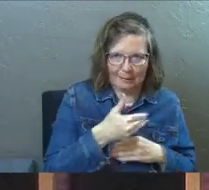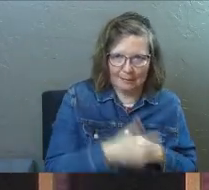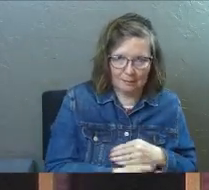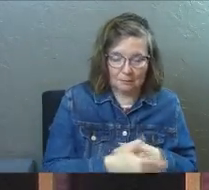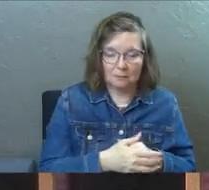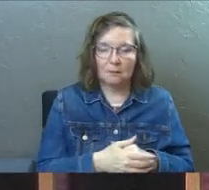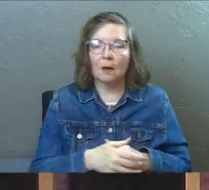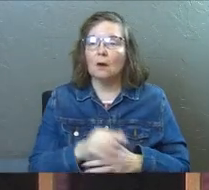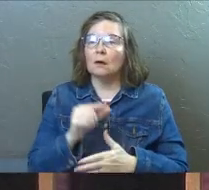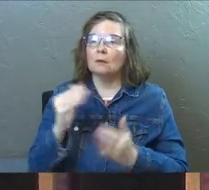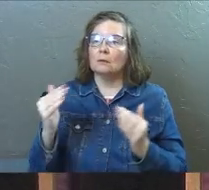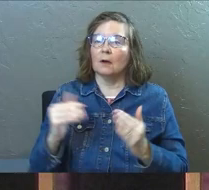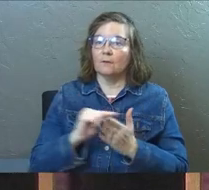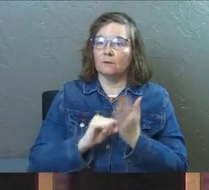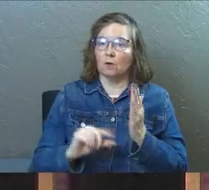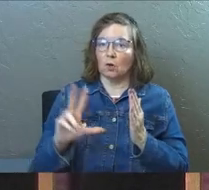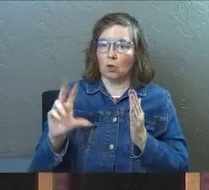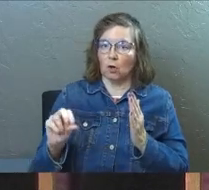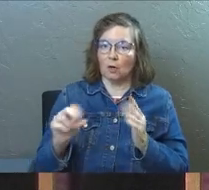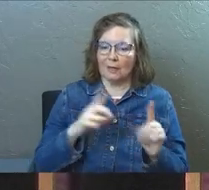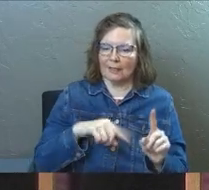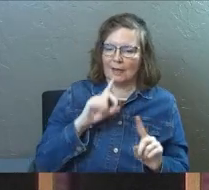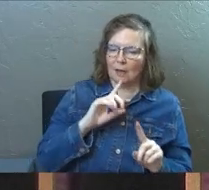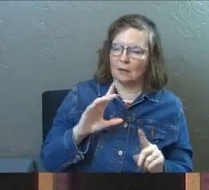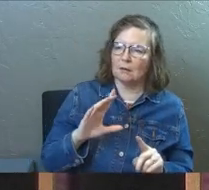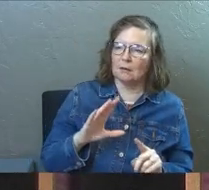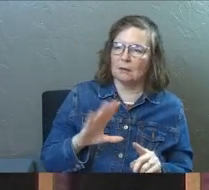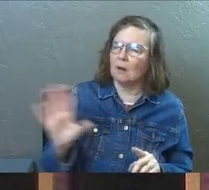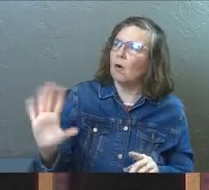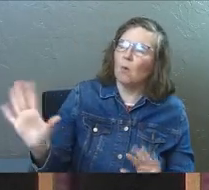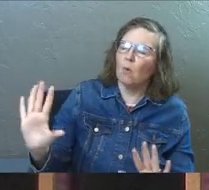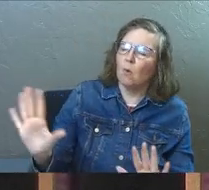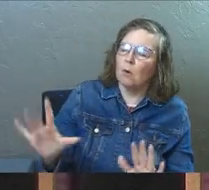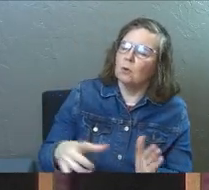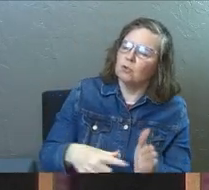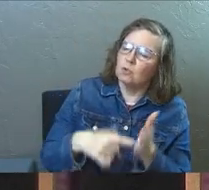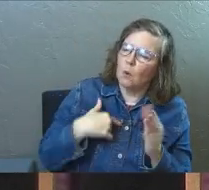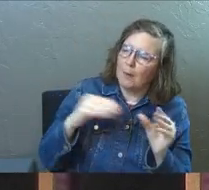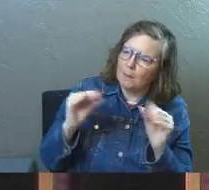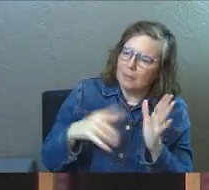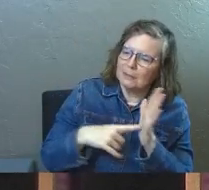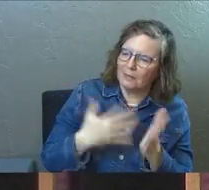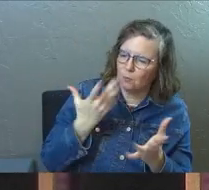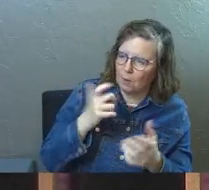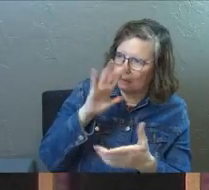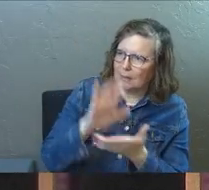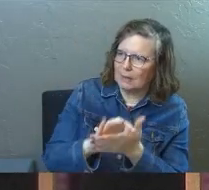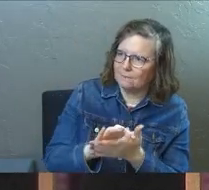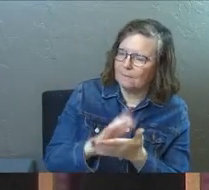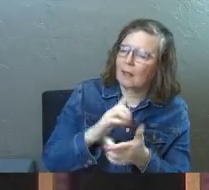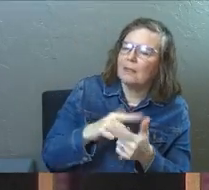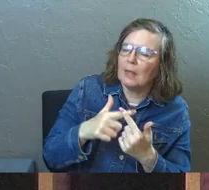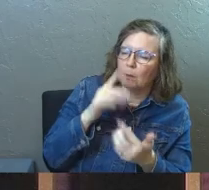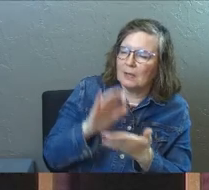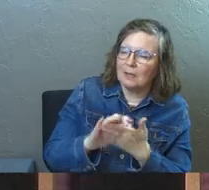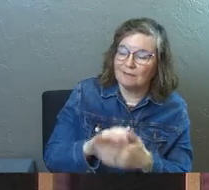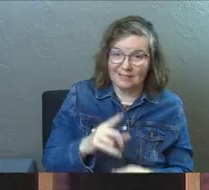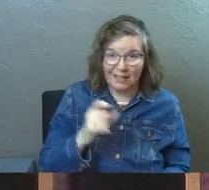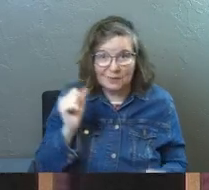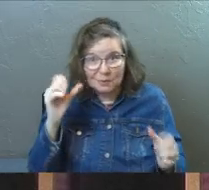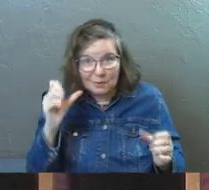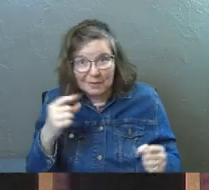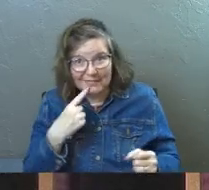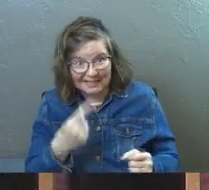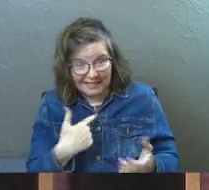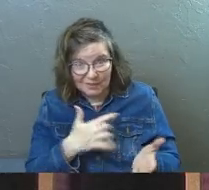Verse 30, they answered, no, no, no, Show us a miraculous sign. you want us to believe in you, can you believe